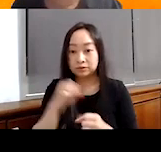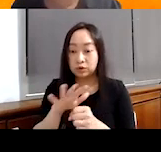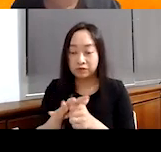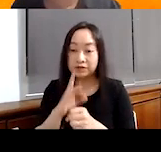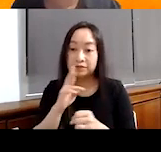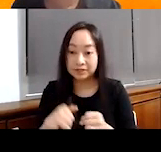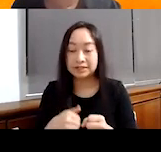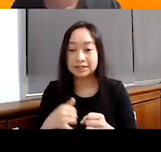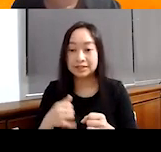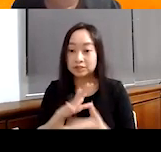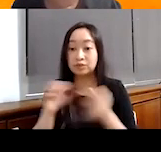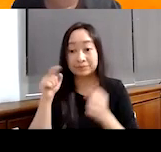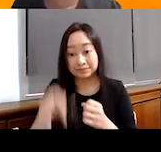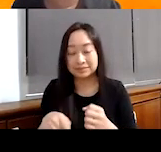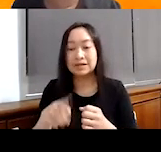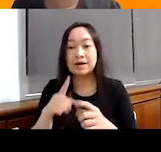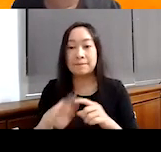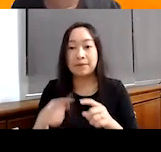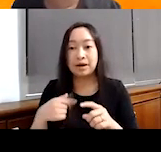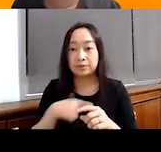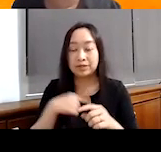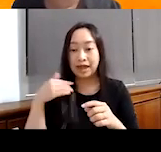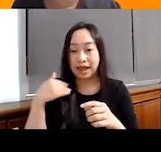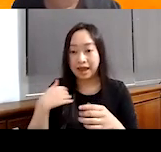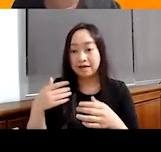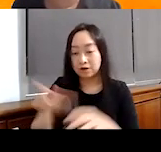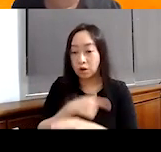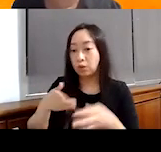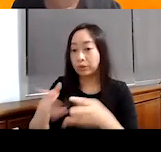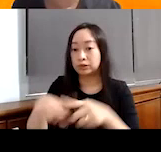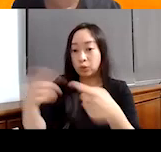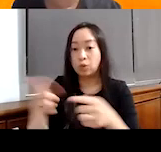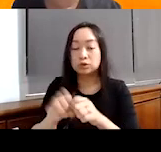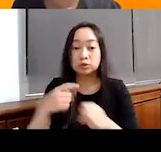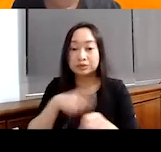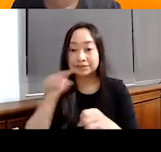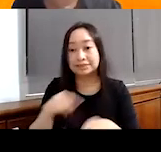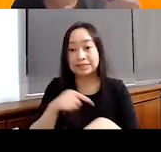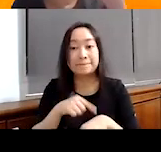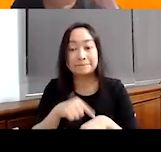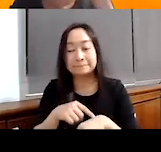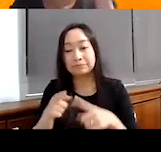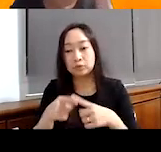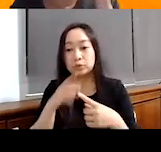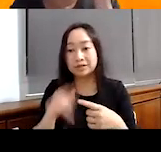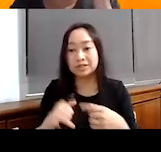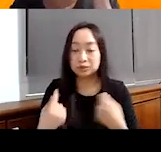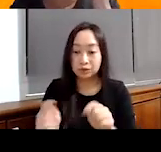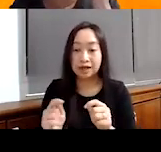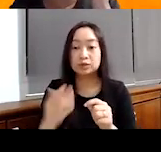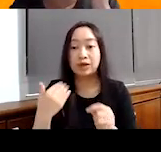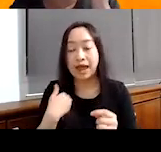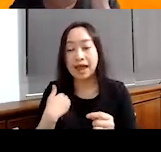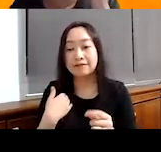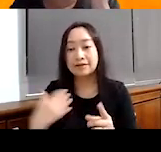really disrupted them, but, uh, we have a long way to go. So, uh, we need, we need time, um, to really try to have, uh,